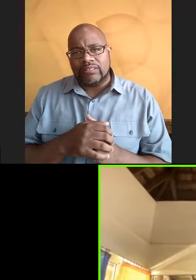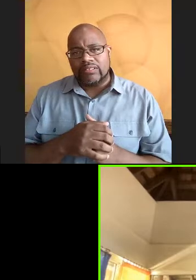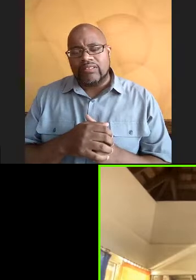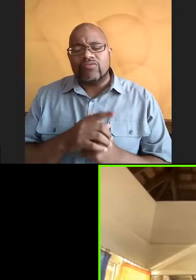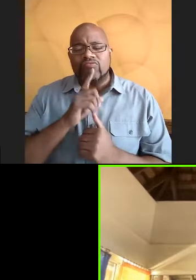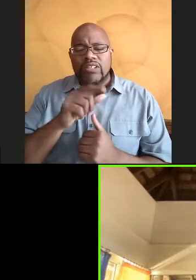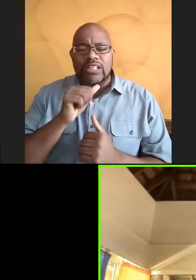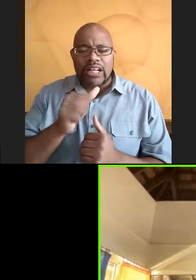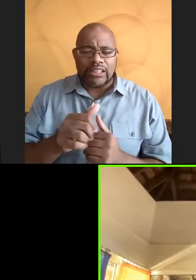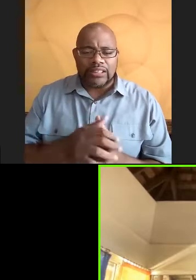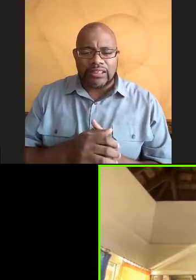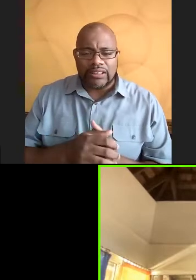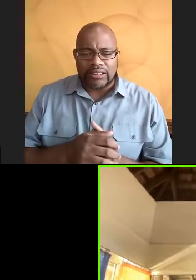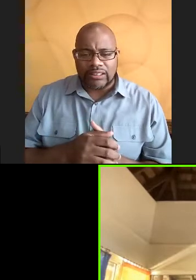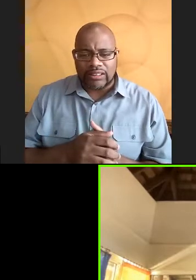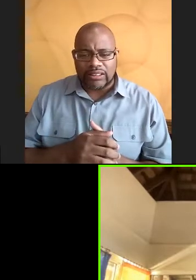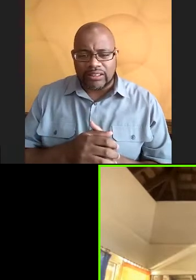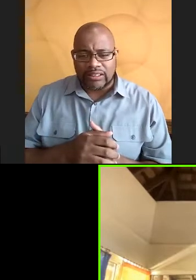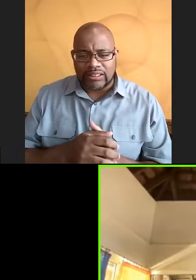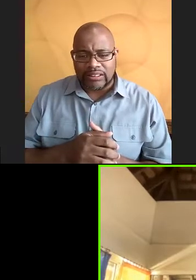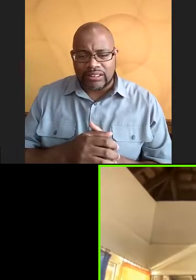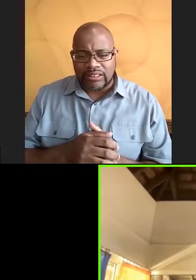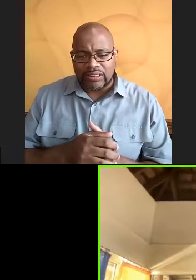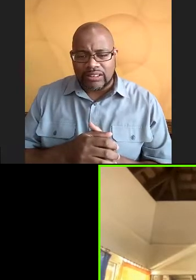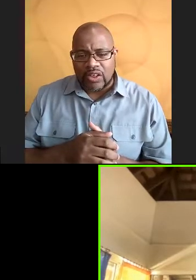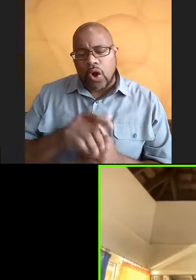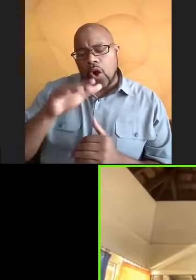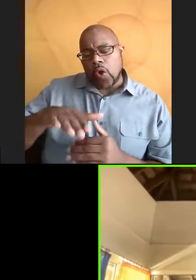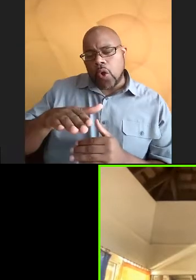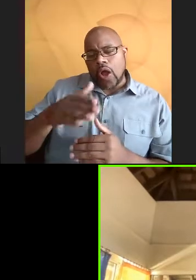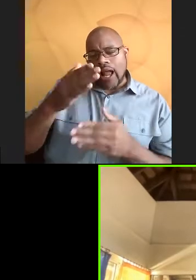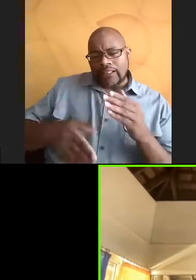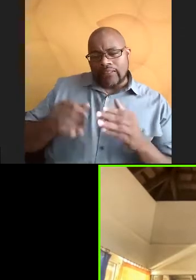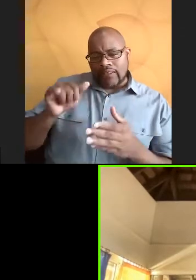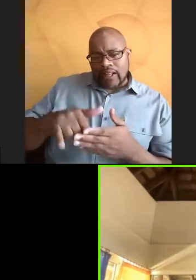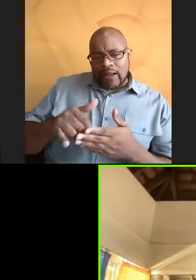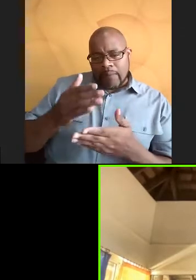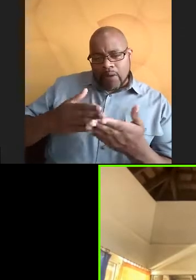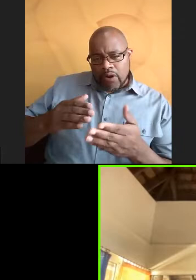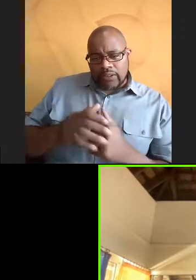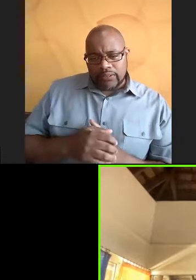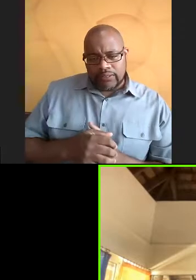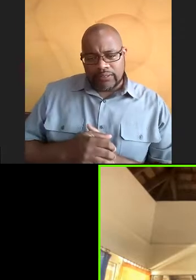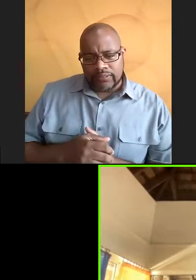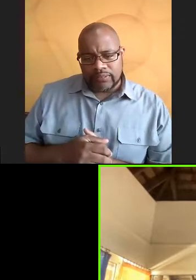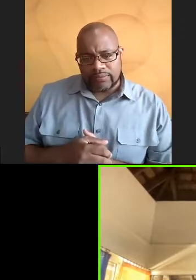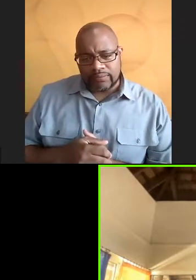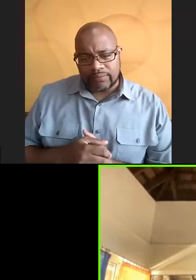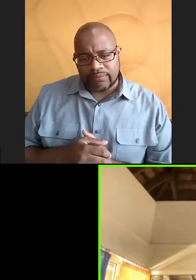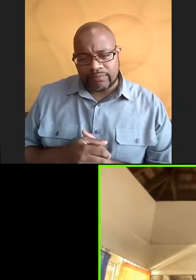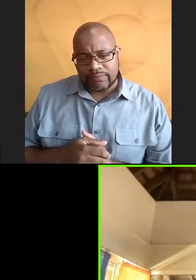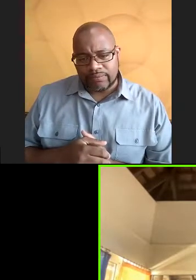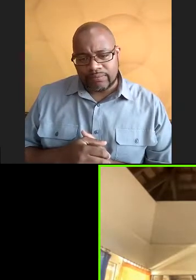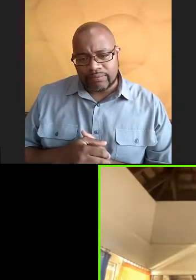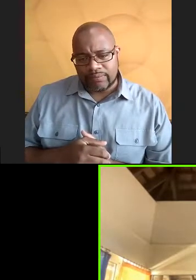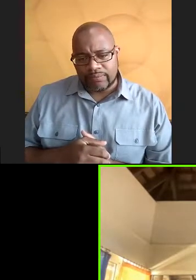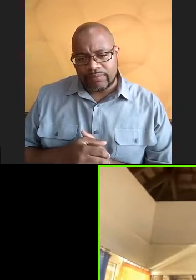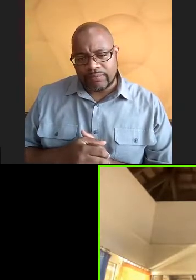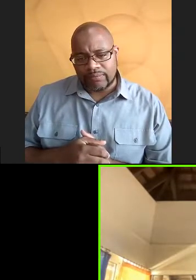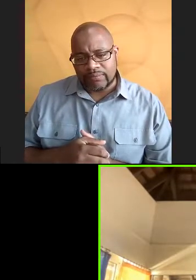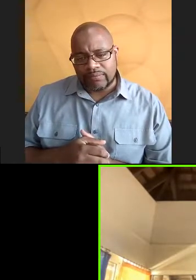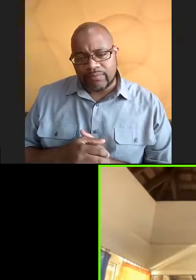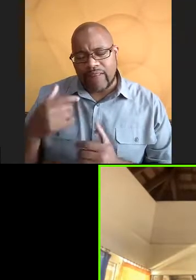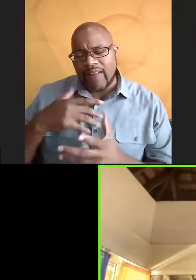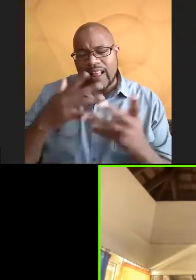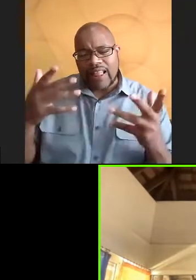really super consistent. So that's on the lower end of the herbivory scale. And then we have a really big site that's kind of